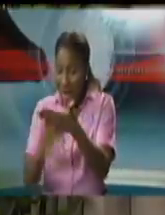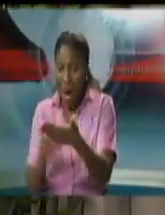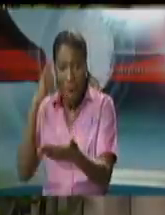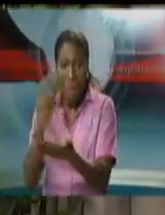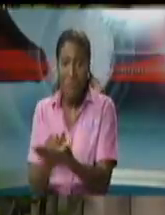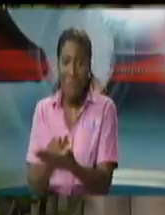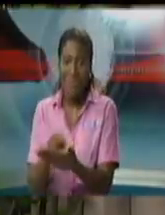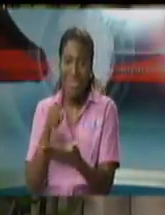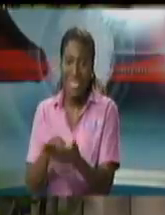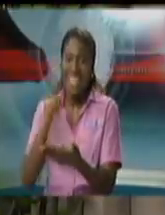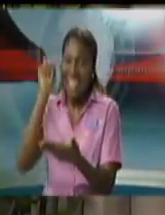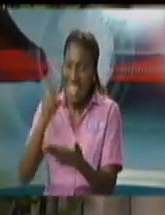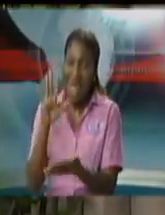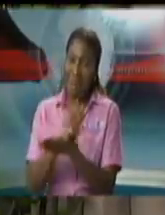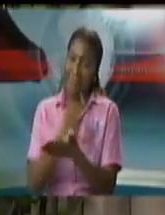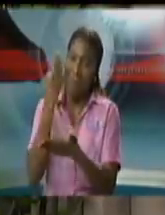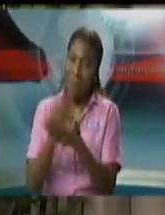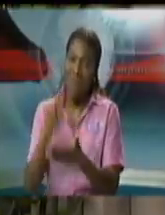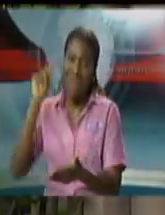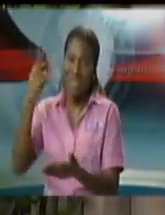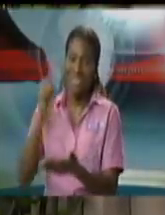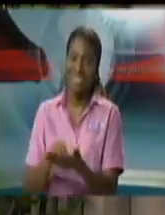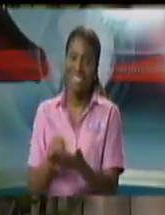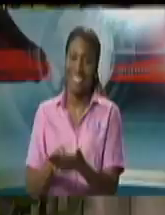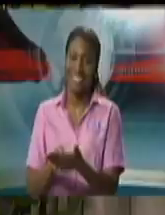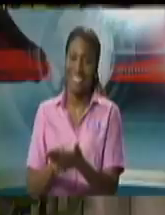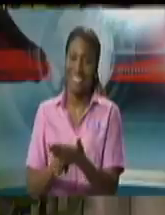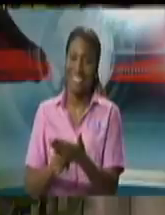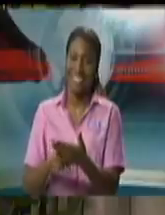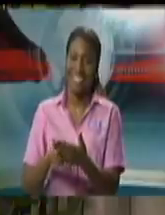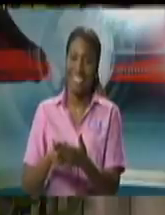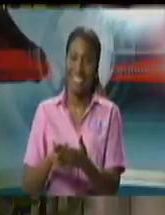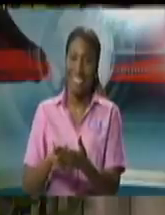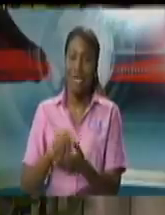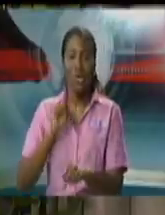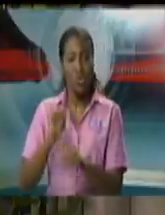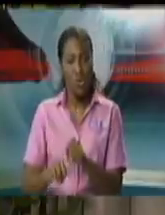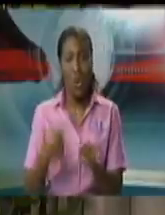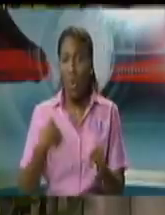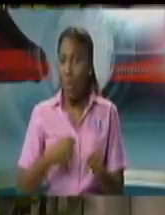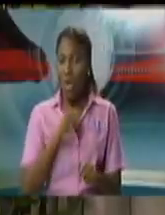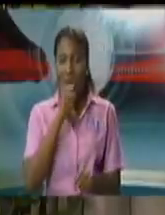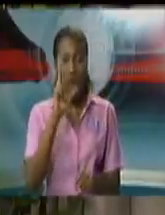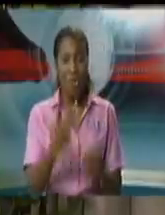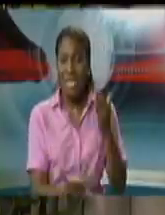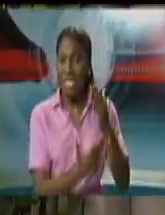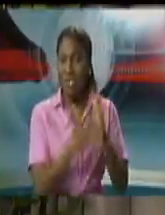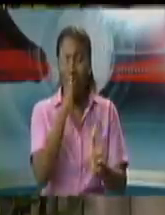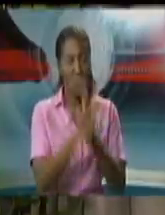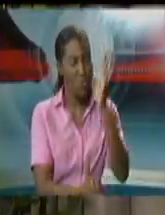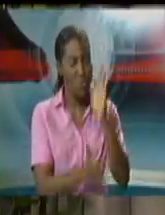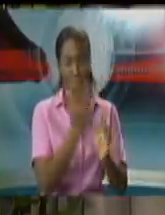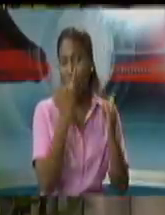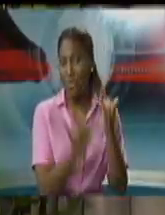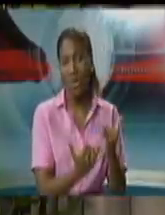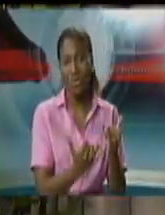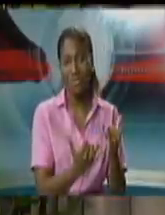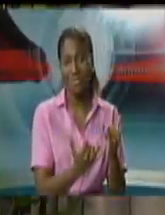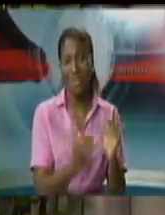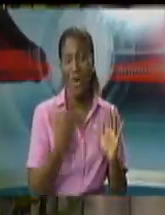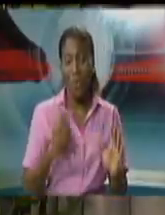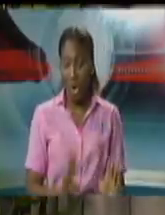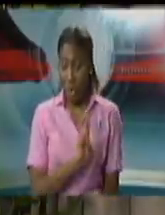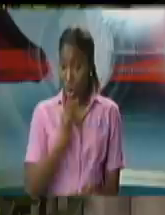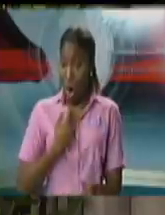relook at the system so we're entirely manual right now this is a gift purchased by the united national